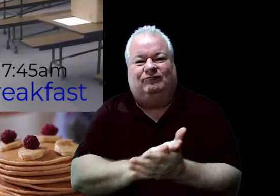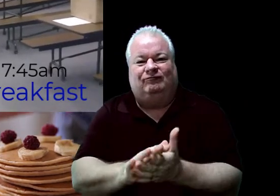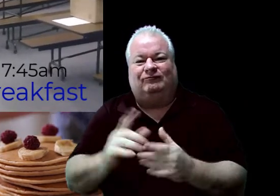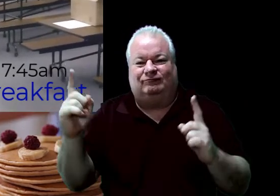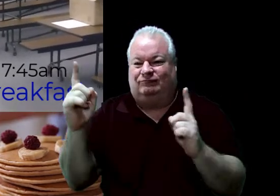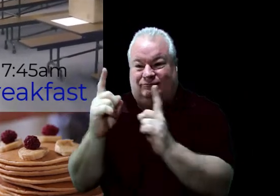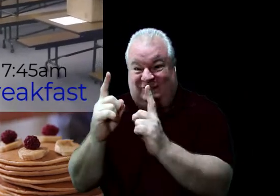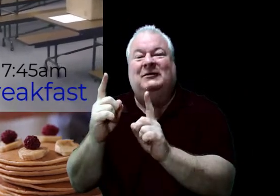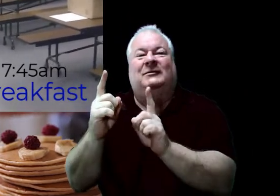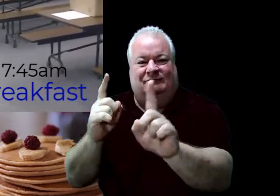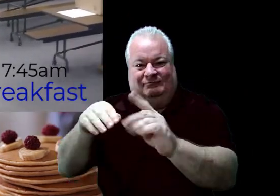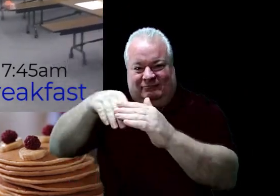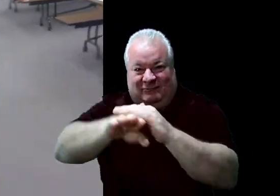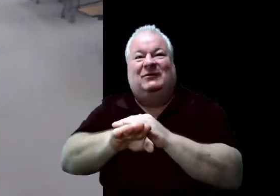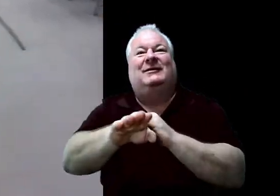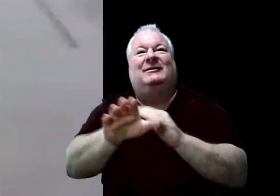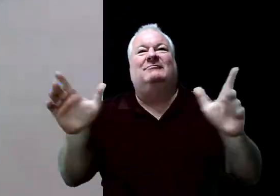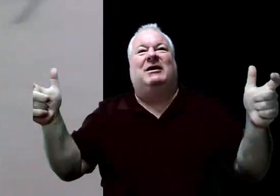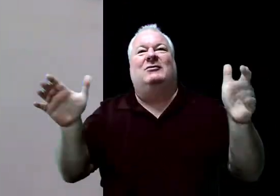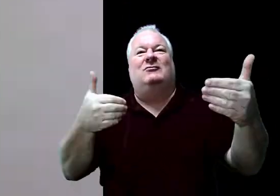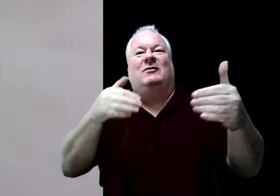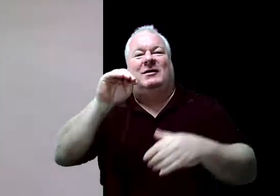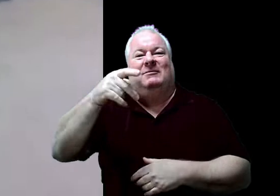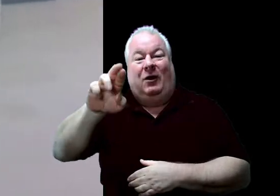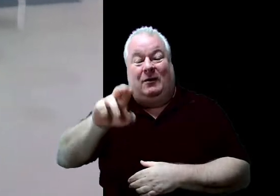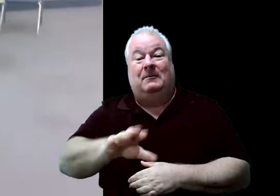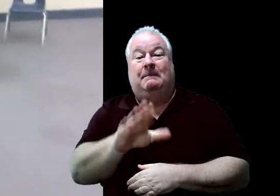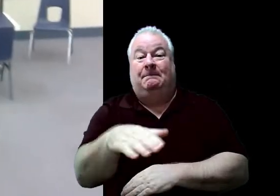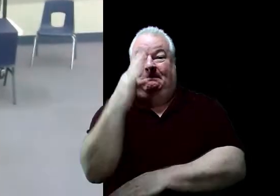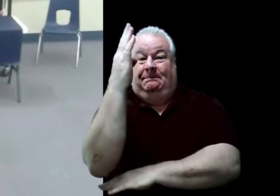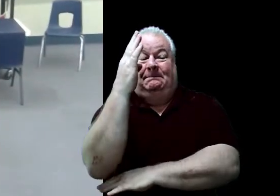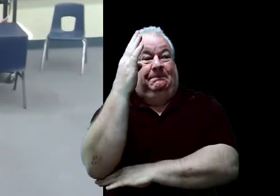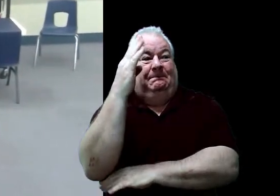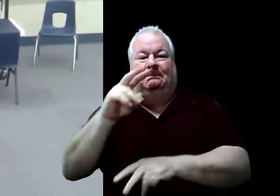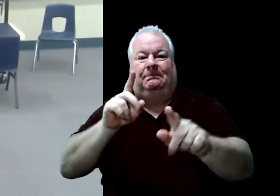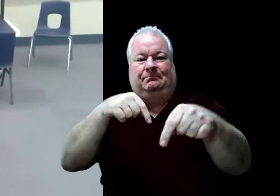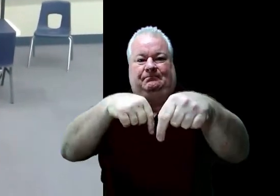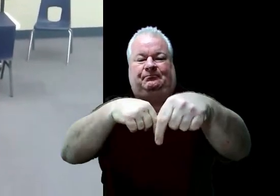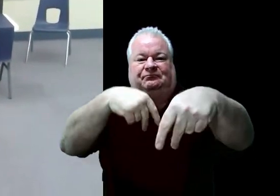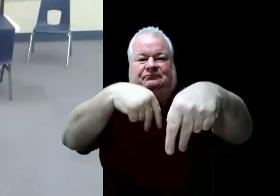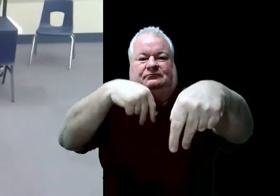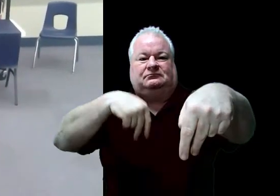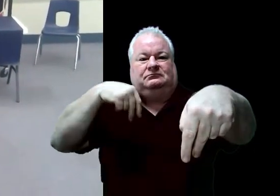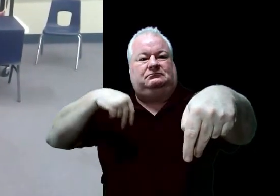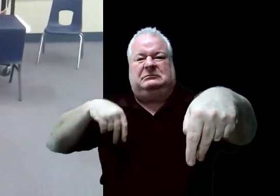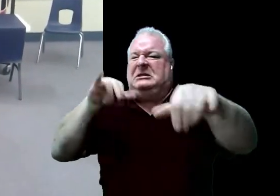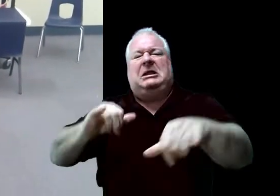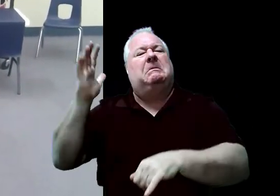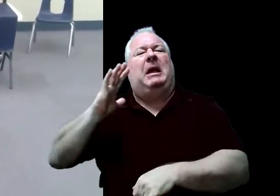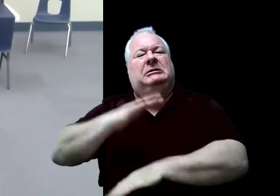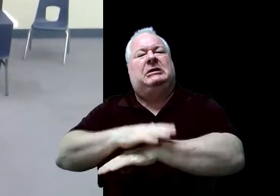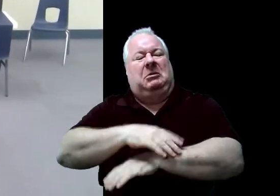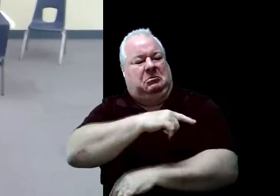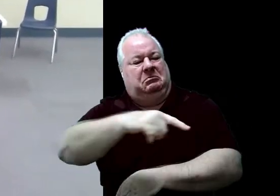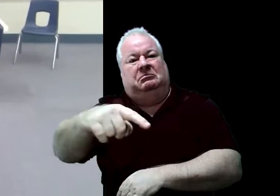to make your way to the breakfast line. For lunch, you'll be lining up here just like you've done in the